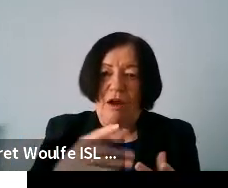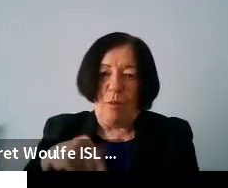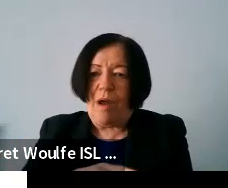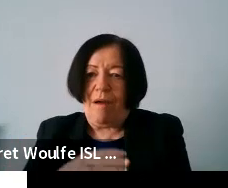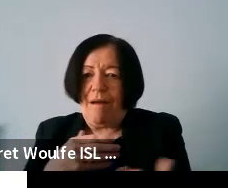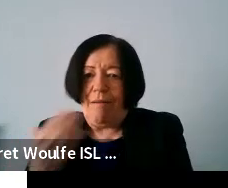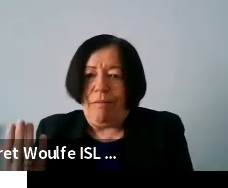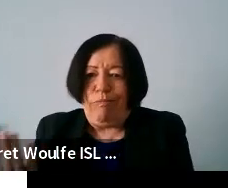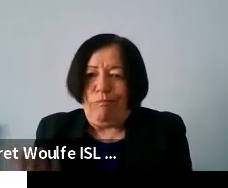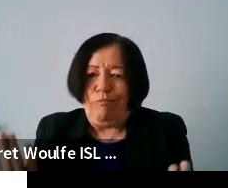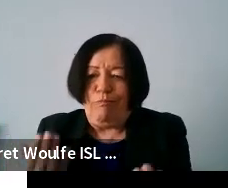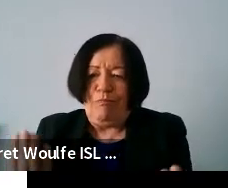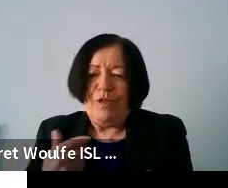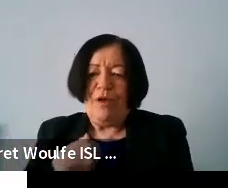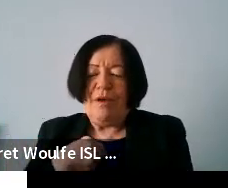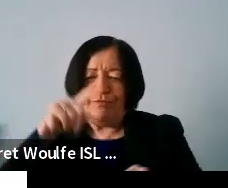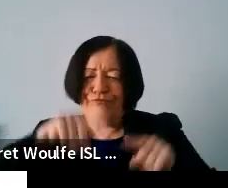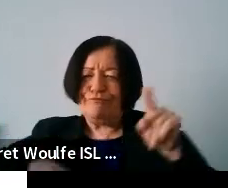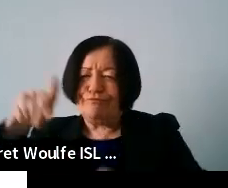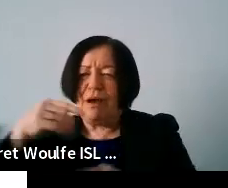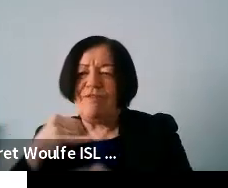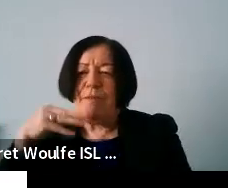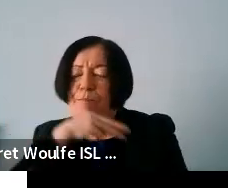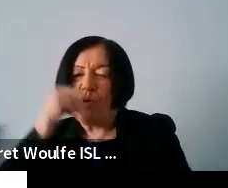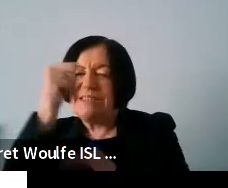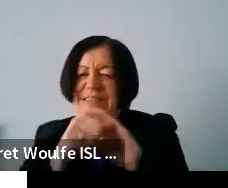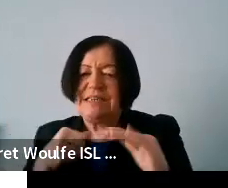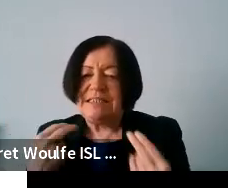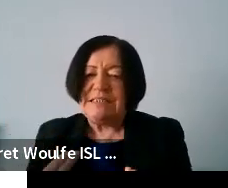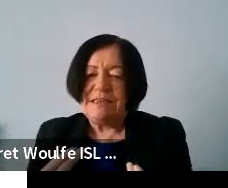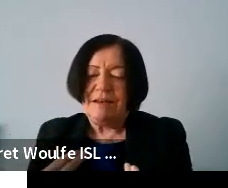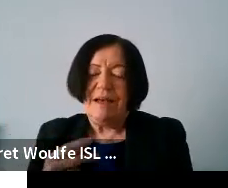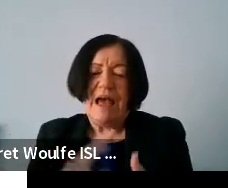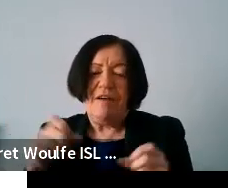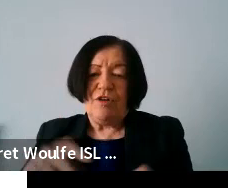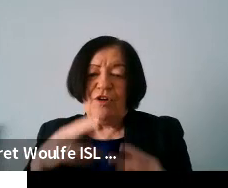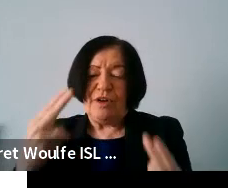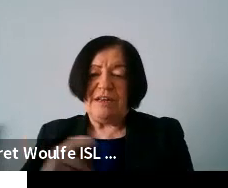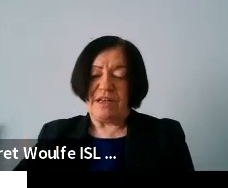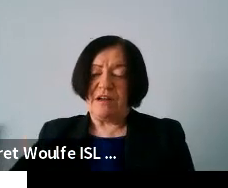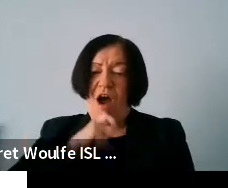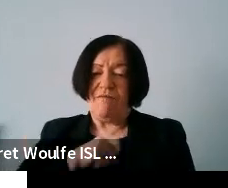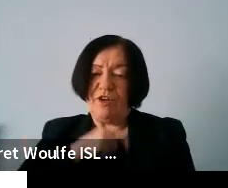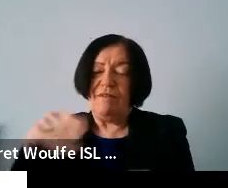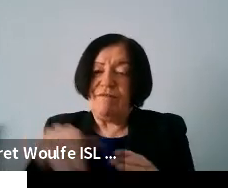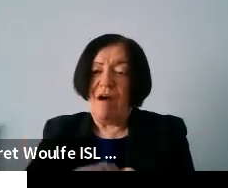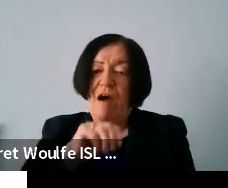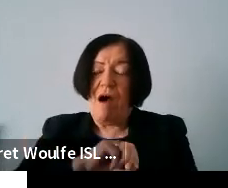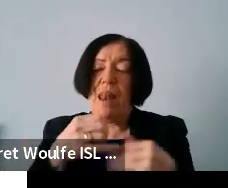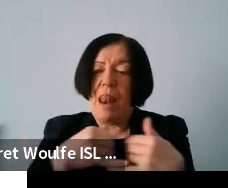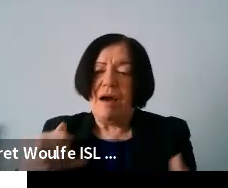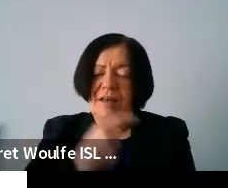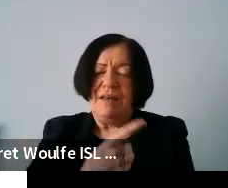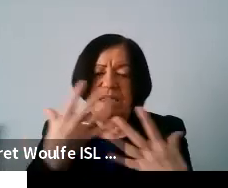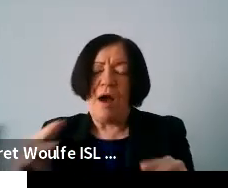to bring me um so a range of important skills that you need there and of course you need the confidence to engage online because quite a